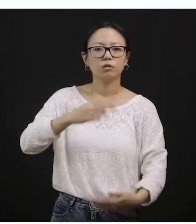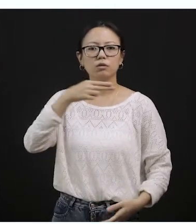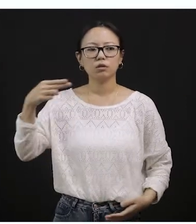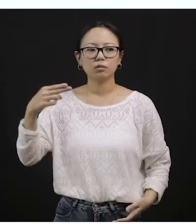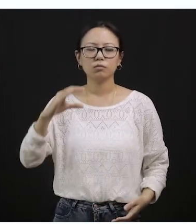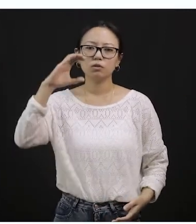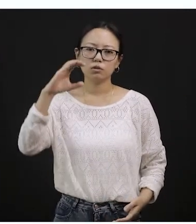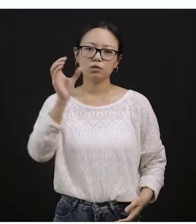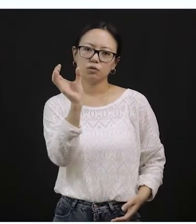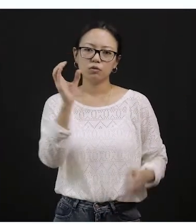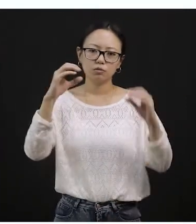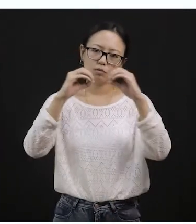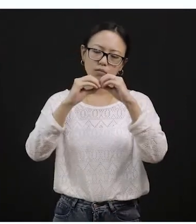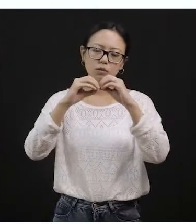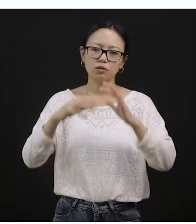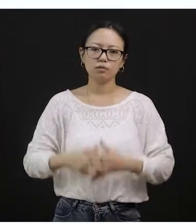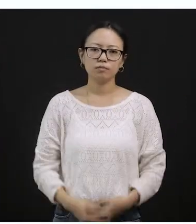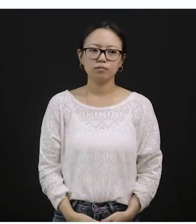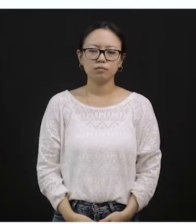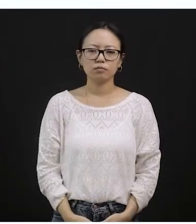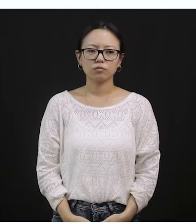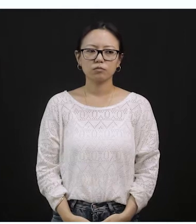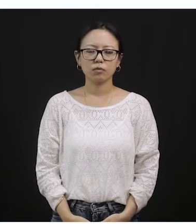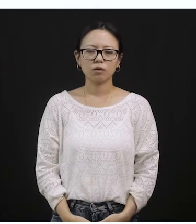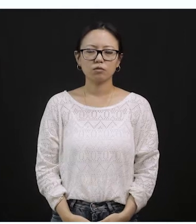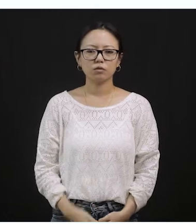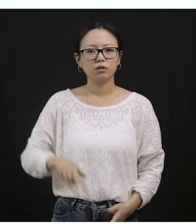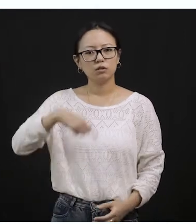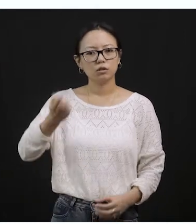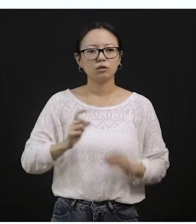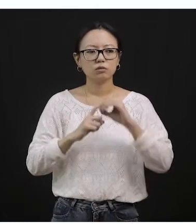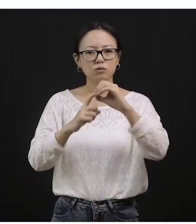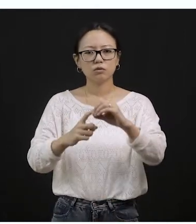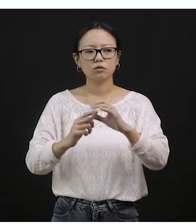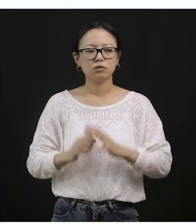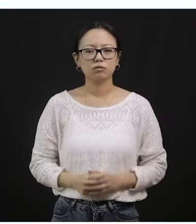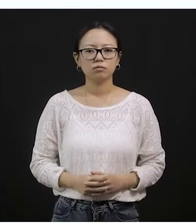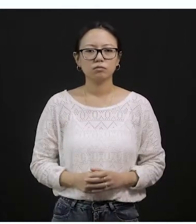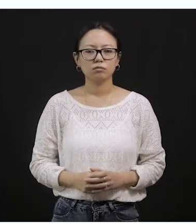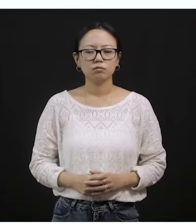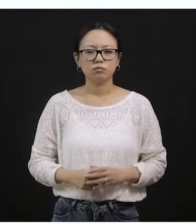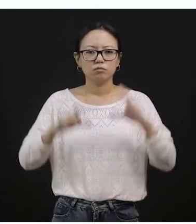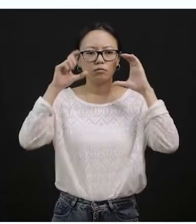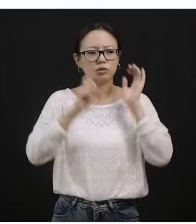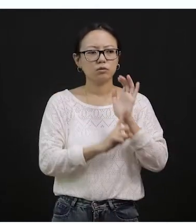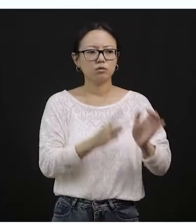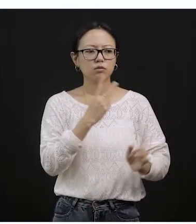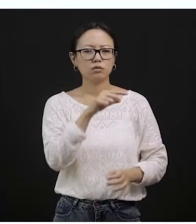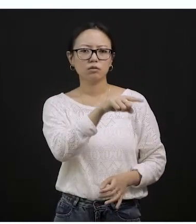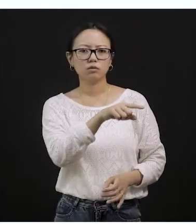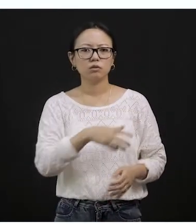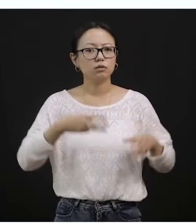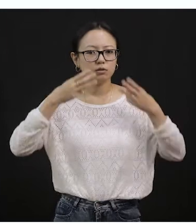-P, cup, okay? Alright, so the next question is about this animal. This is a cat,